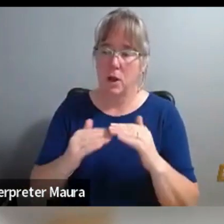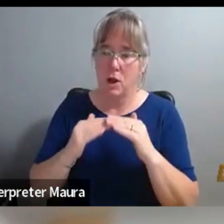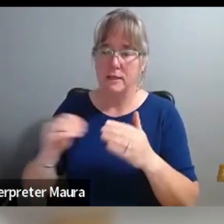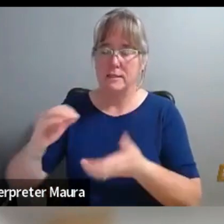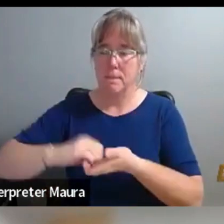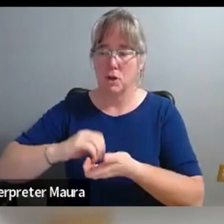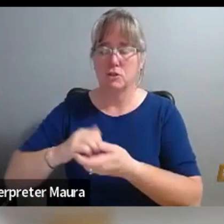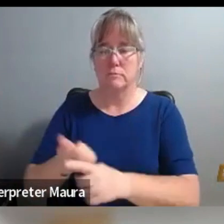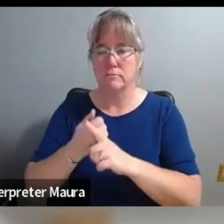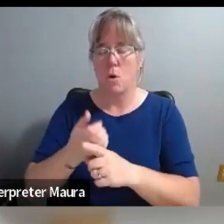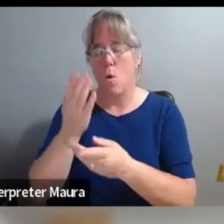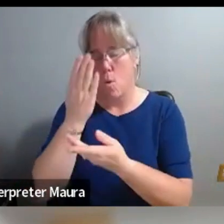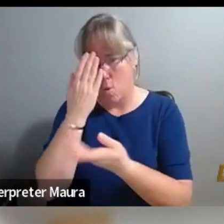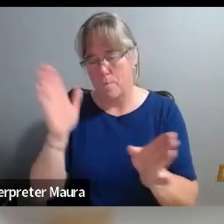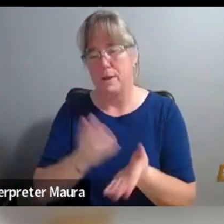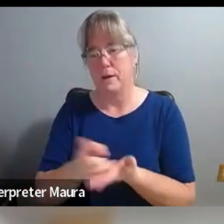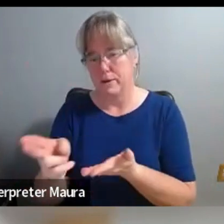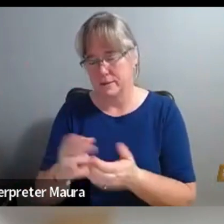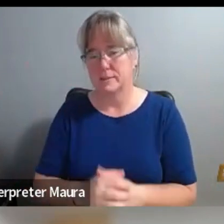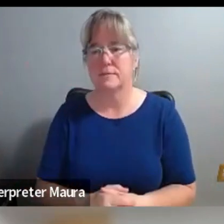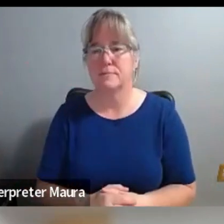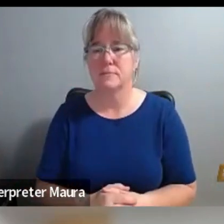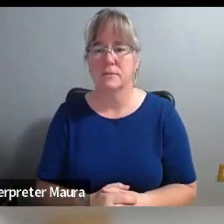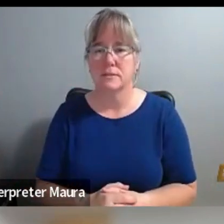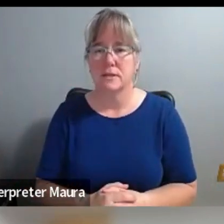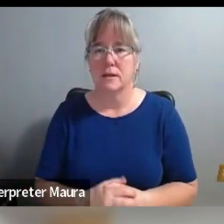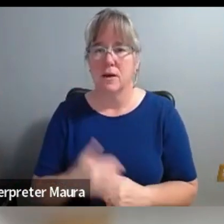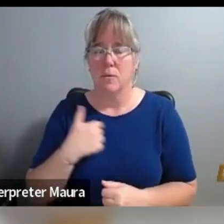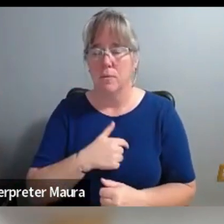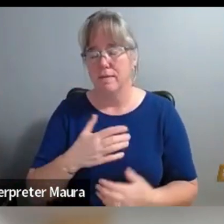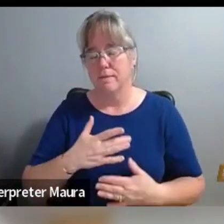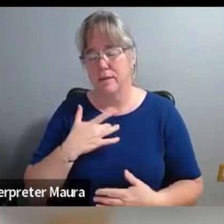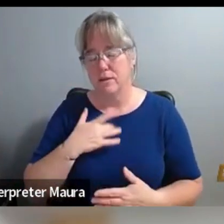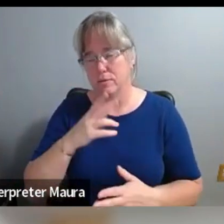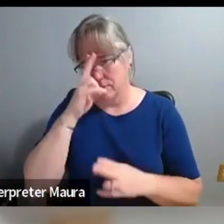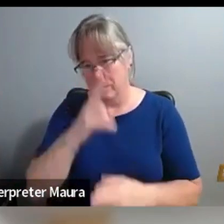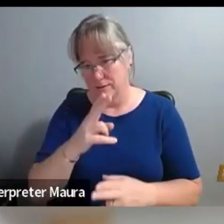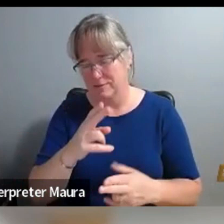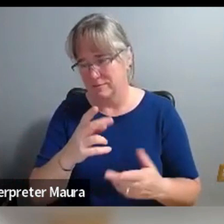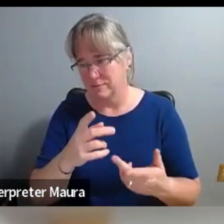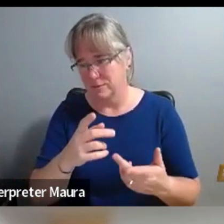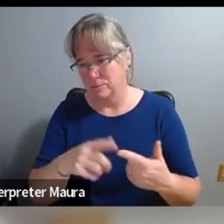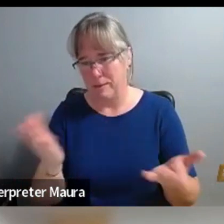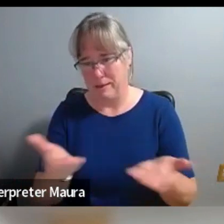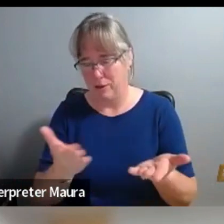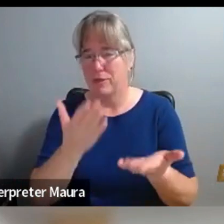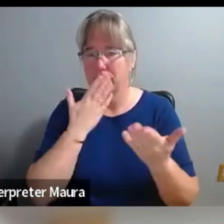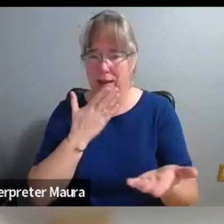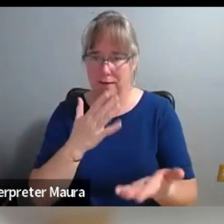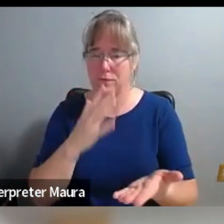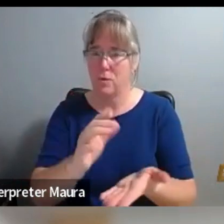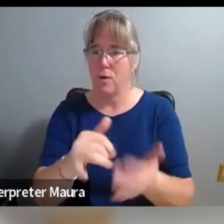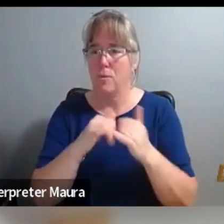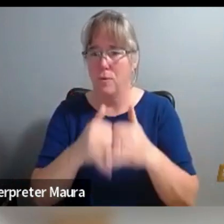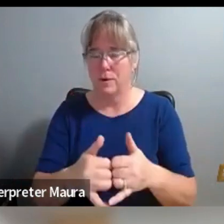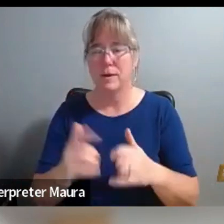really been an honor to learn from our partners, especially from Len North and Christine Murray, who you'll hear from in a few minutes. But I'll